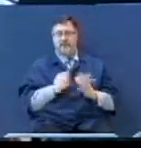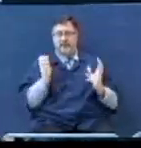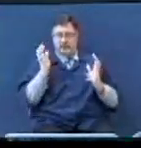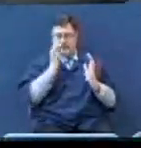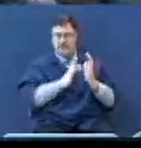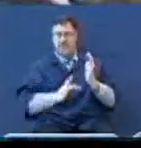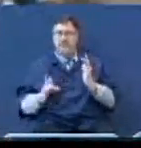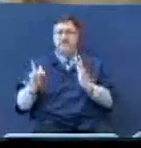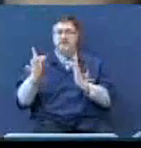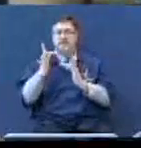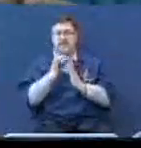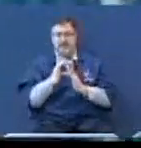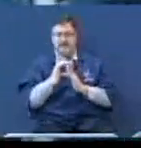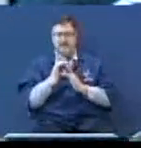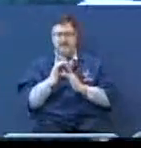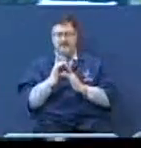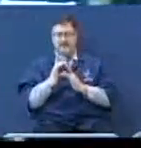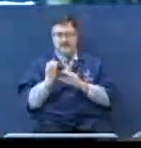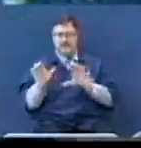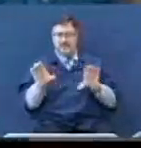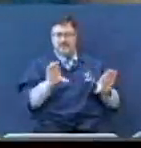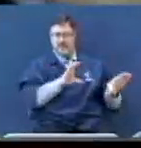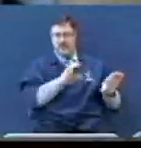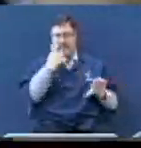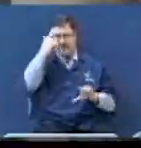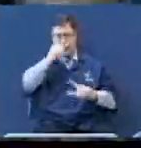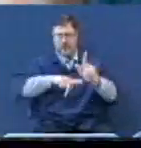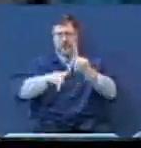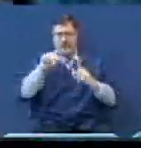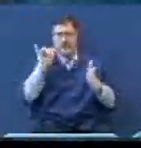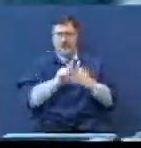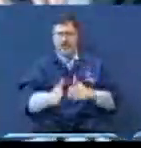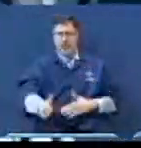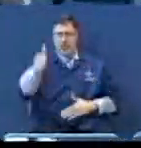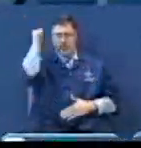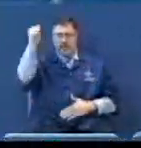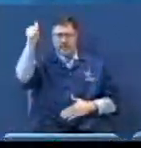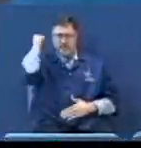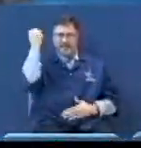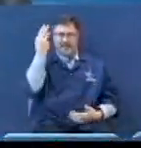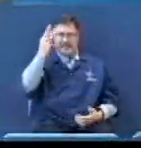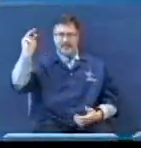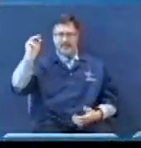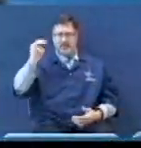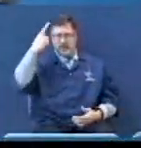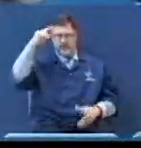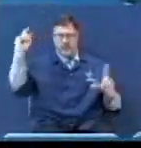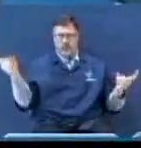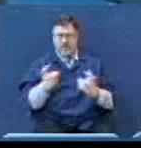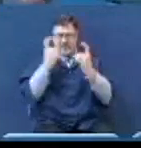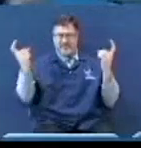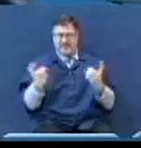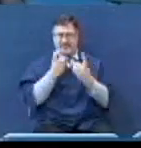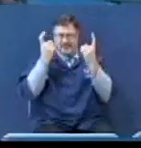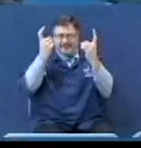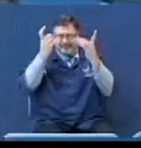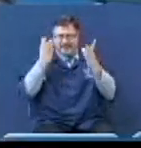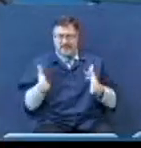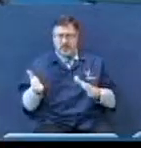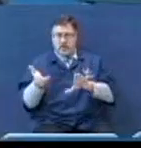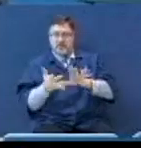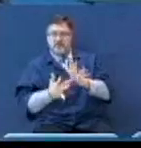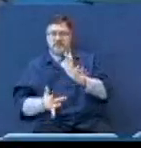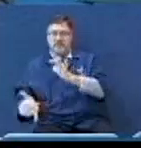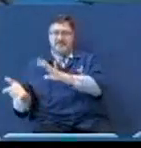for a bunch of Christ protectors. He'd done it for a bunch of sinners. Hey, by the way, he died